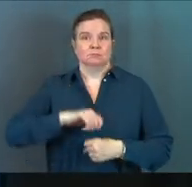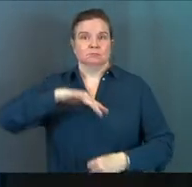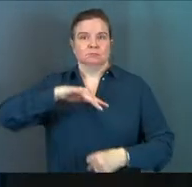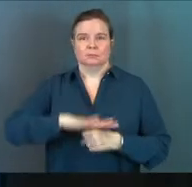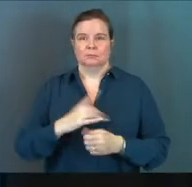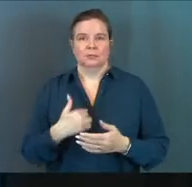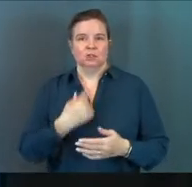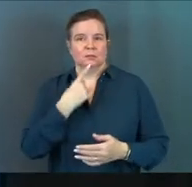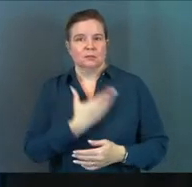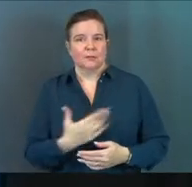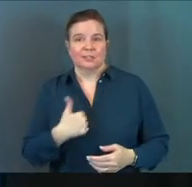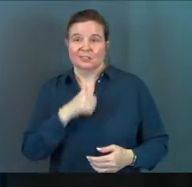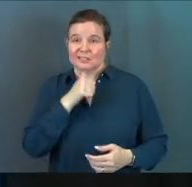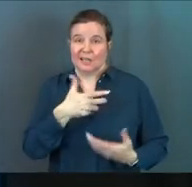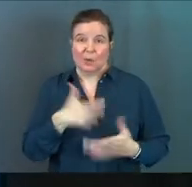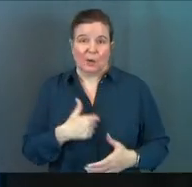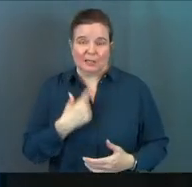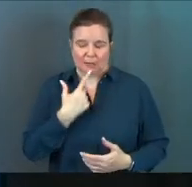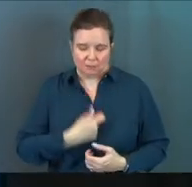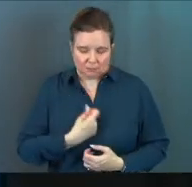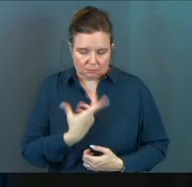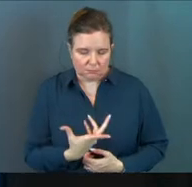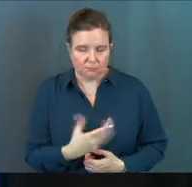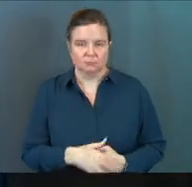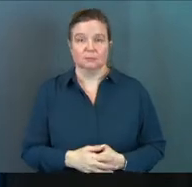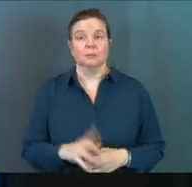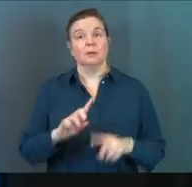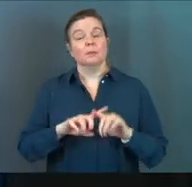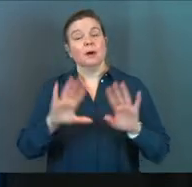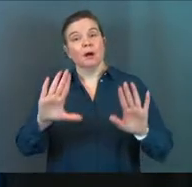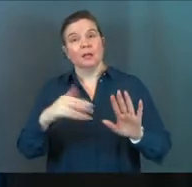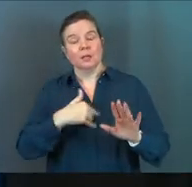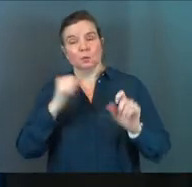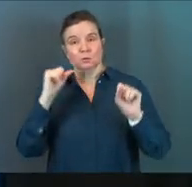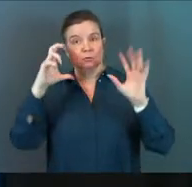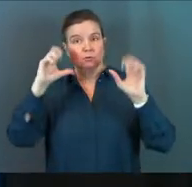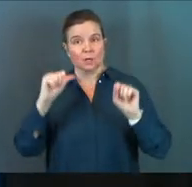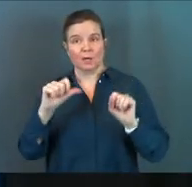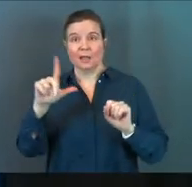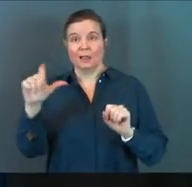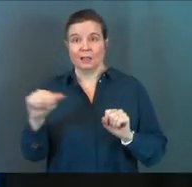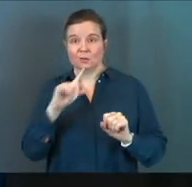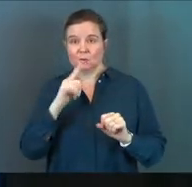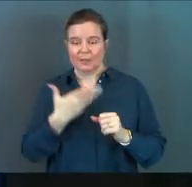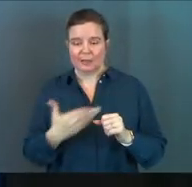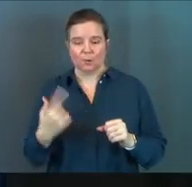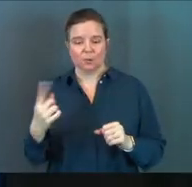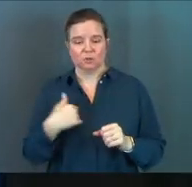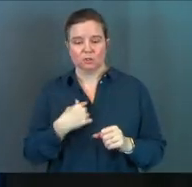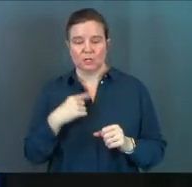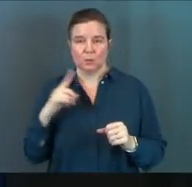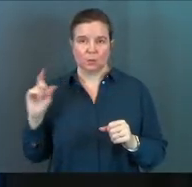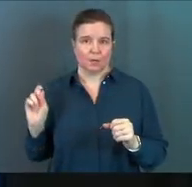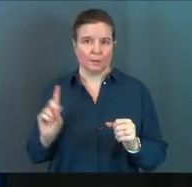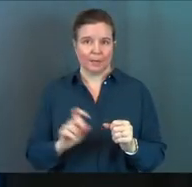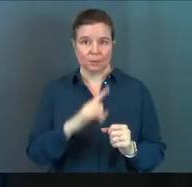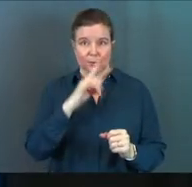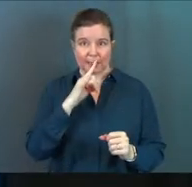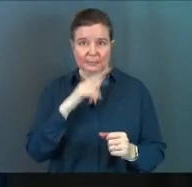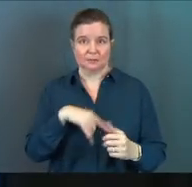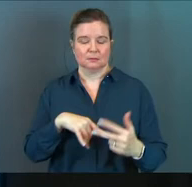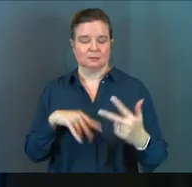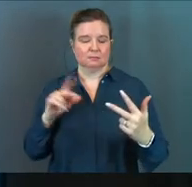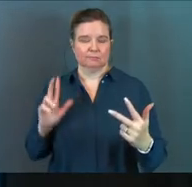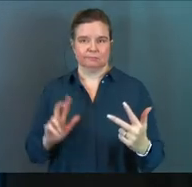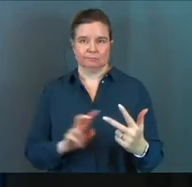blew up. And sometimes she said some things that she didn't want to say. But here was the shocker. Linda Trueblood did this thing where she would come back to the kids.